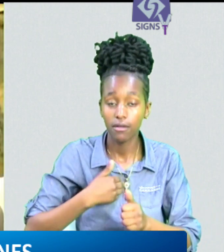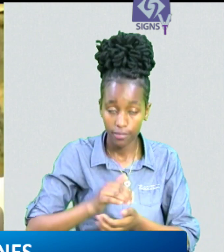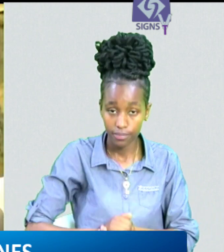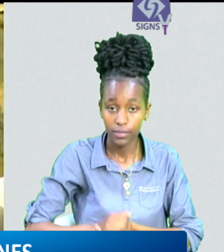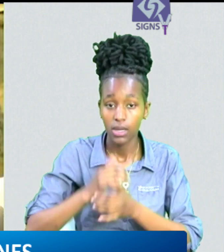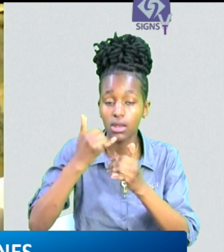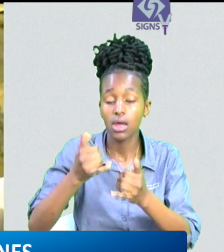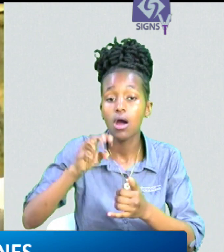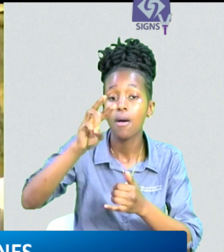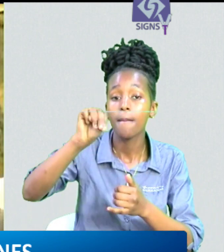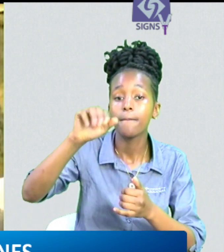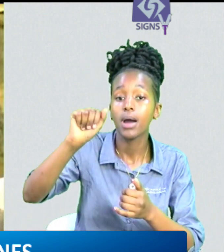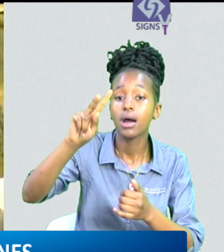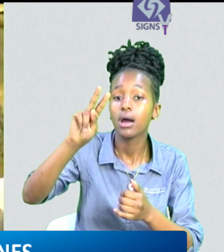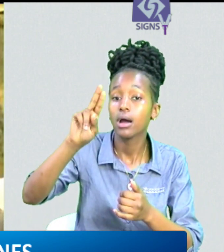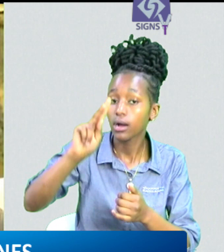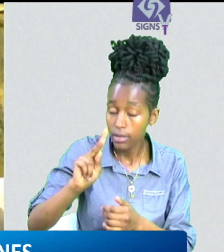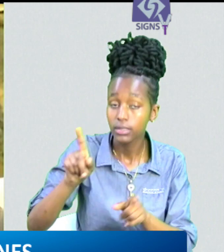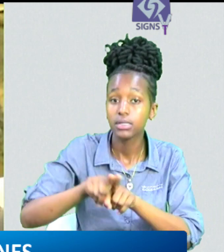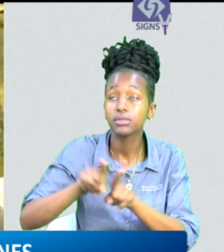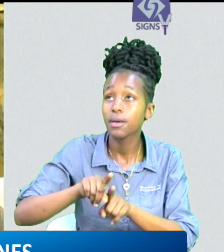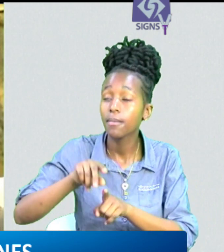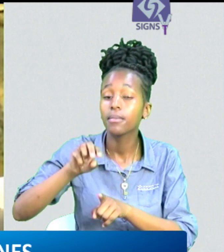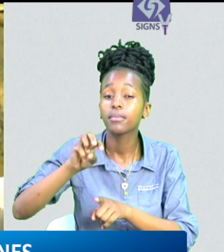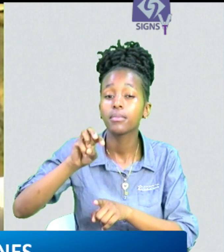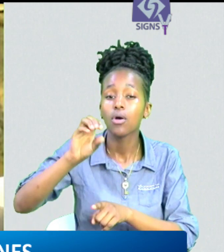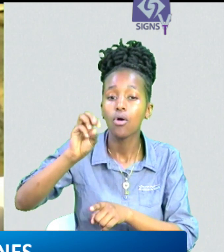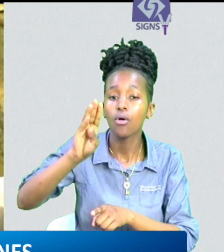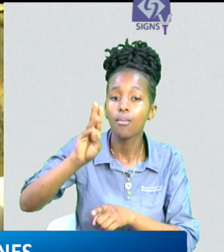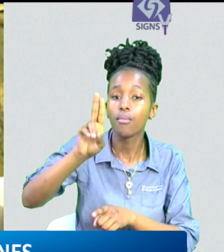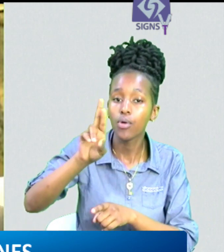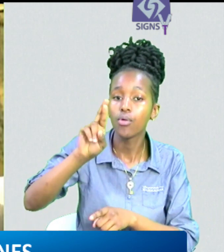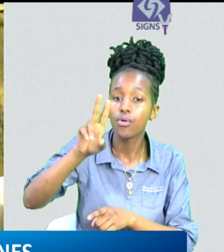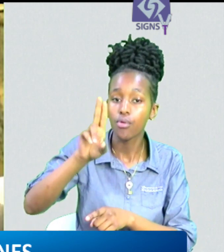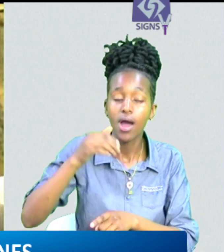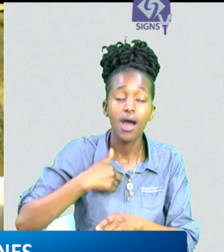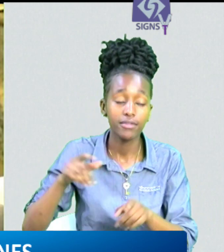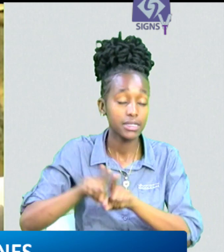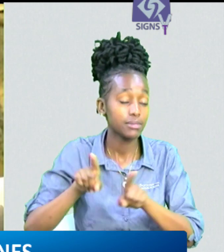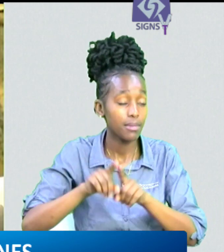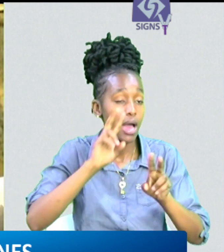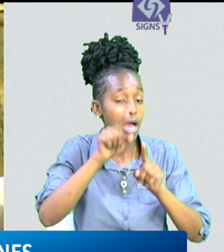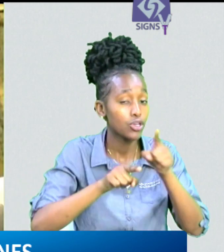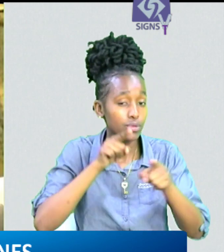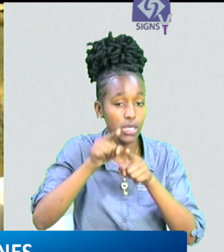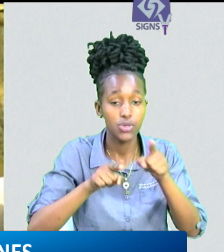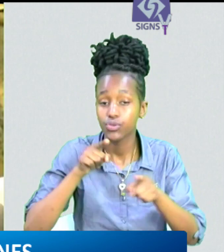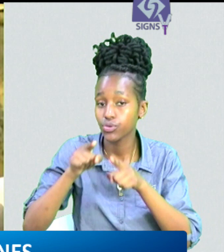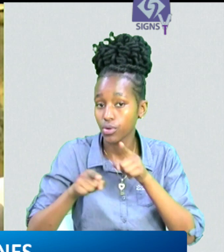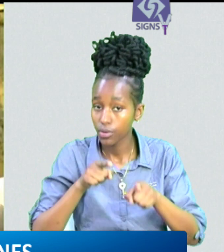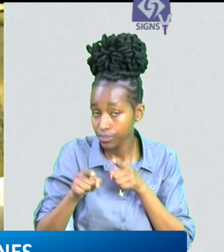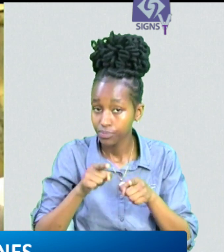register of the party the honorable mark ugola nyamita mp4 really and the honorable paul abuero of rongo